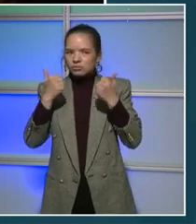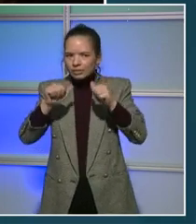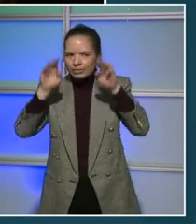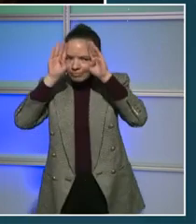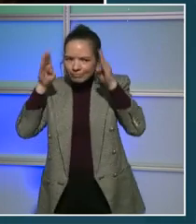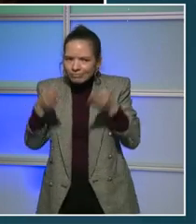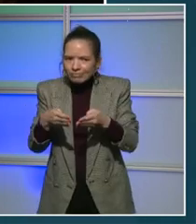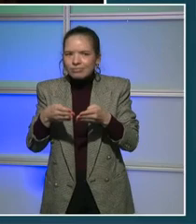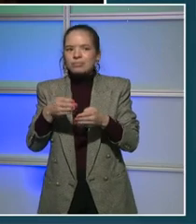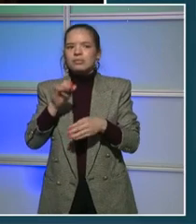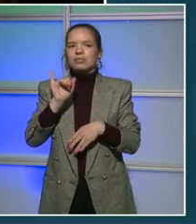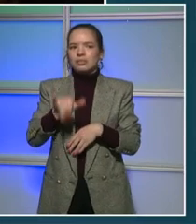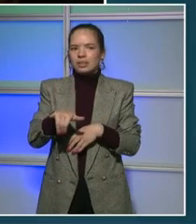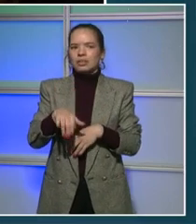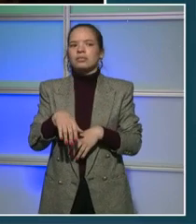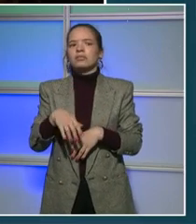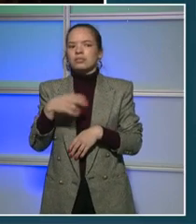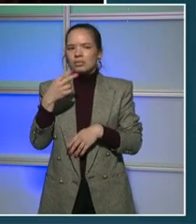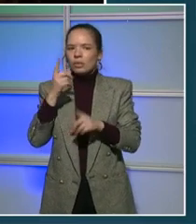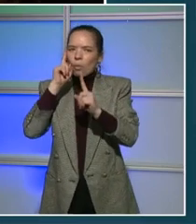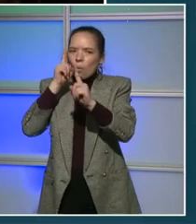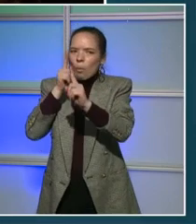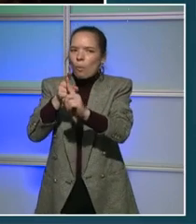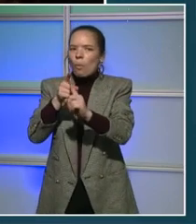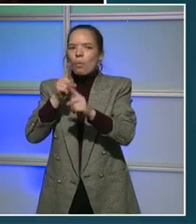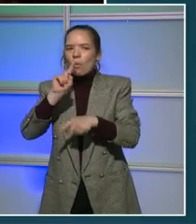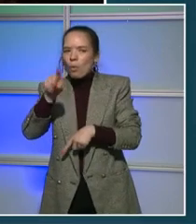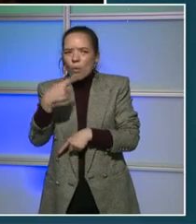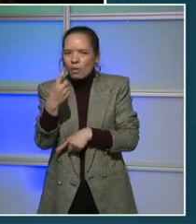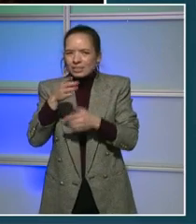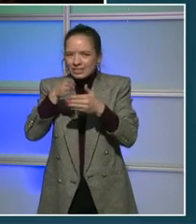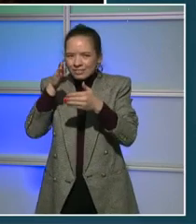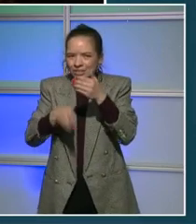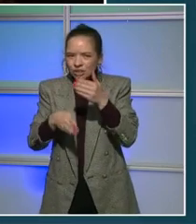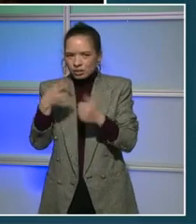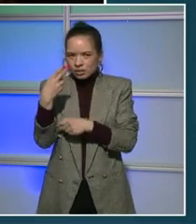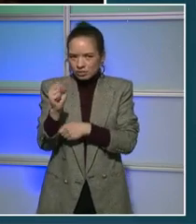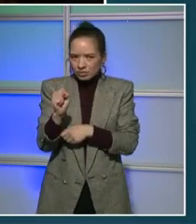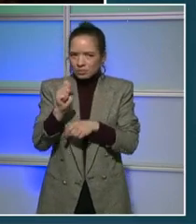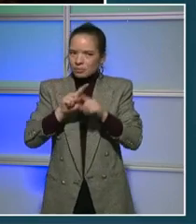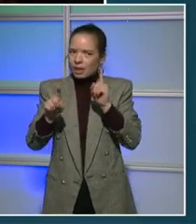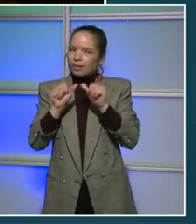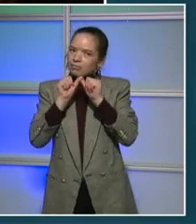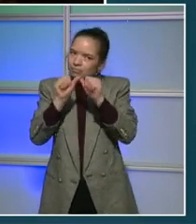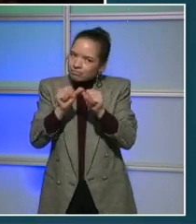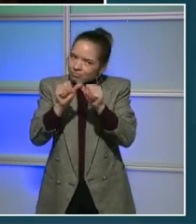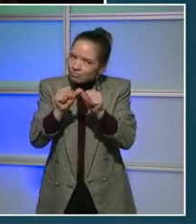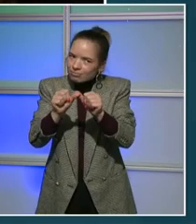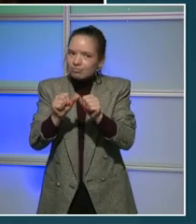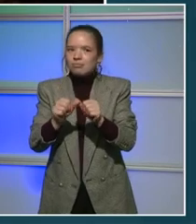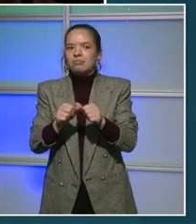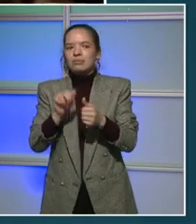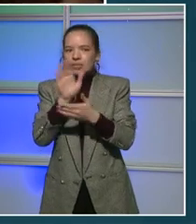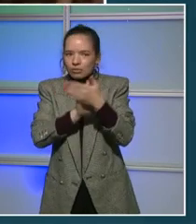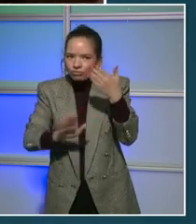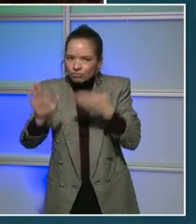we are working hard to ensure that we will have the educators that we've required for the kinds of activities you're describing.